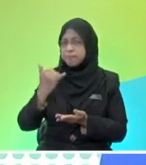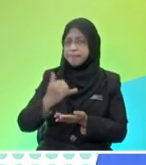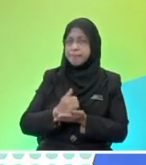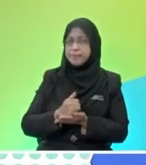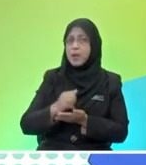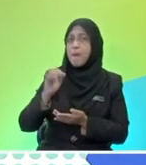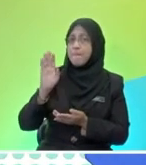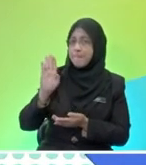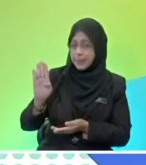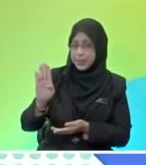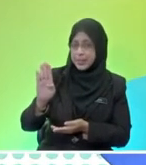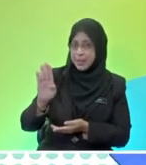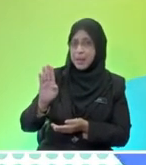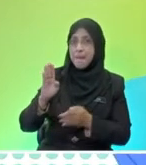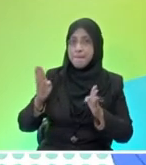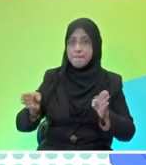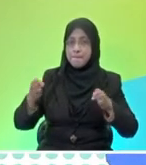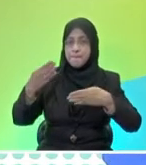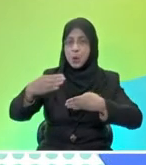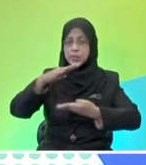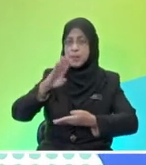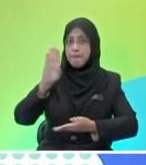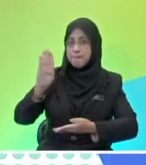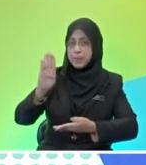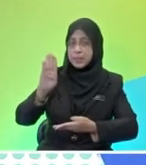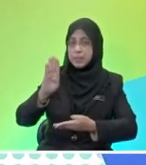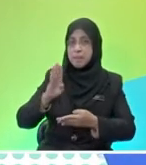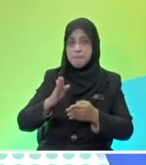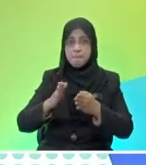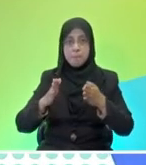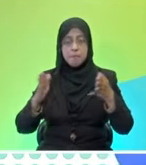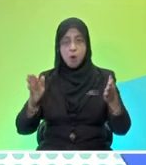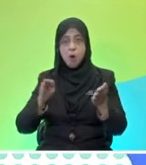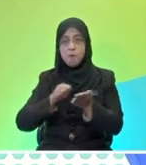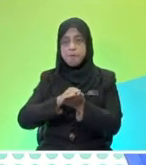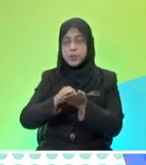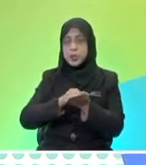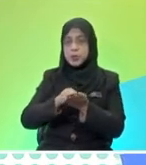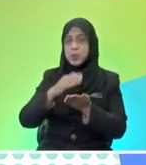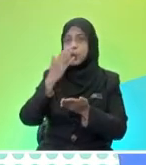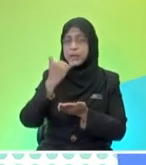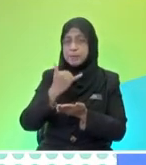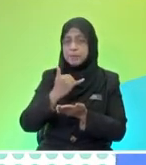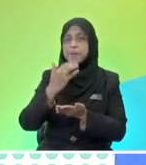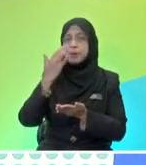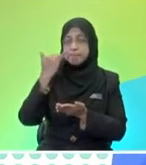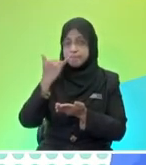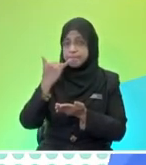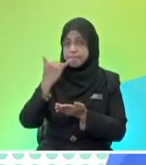Very good. Box B will have bigger, uh, have more friction. Why is that so, Zarik? Because?